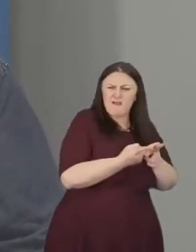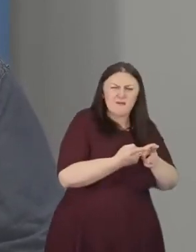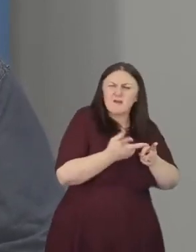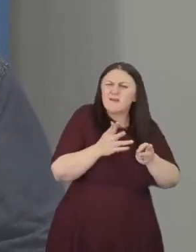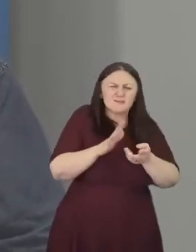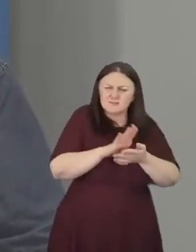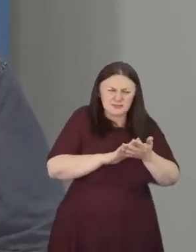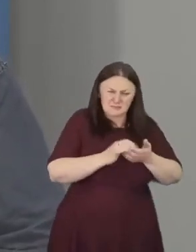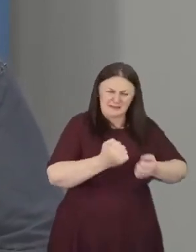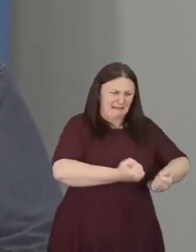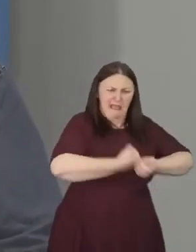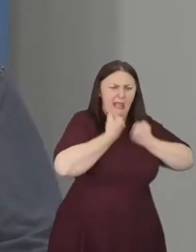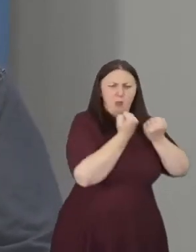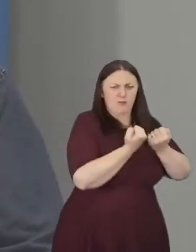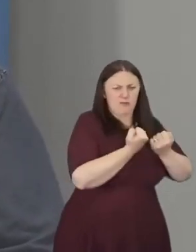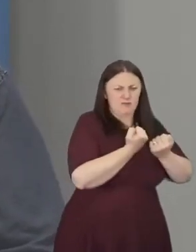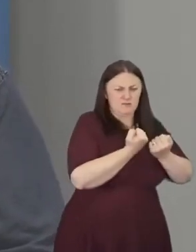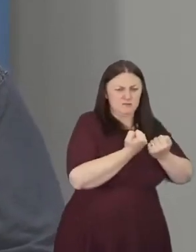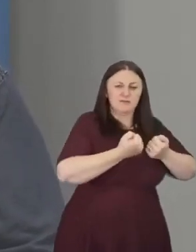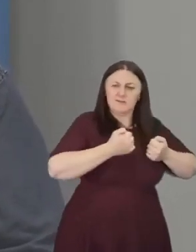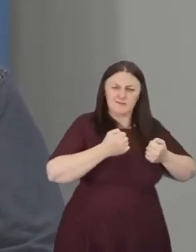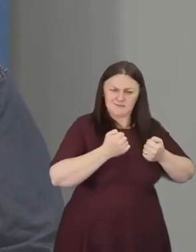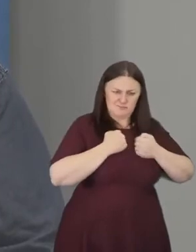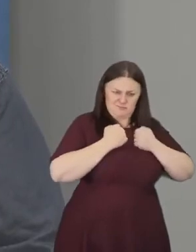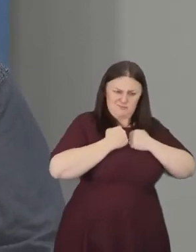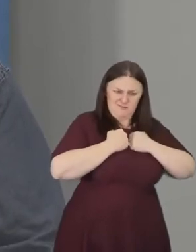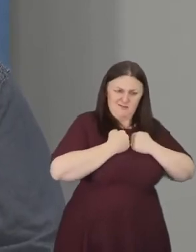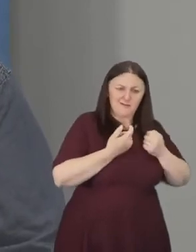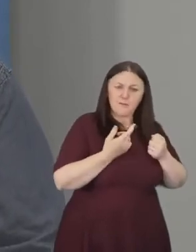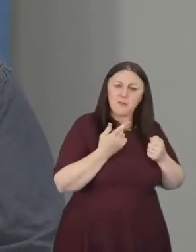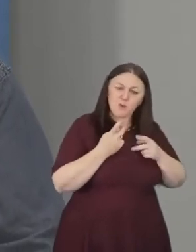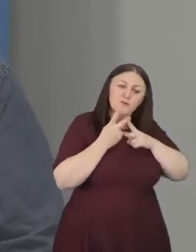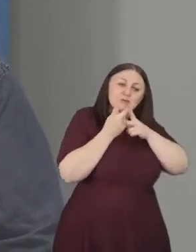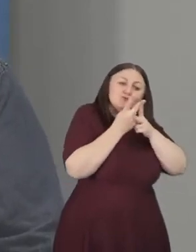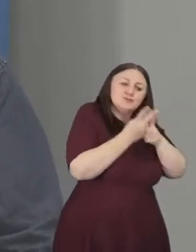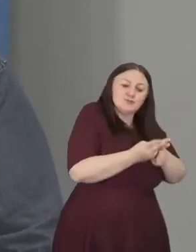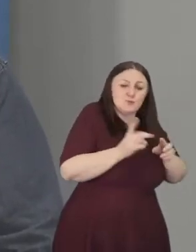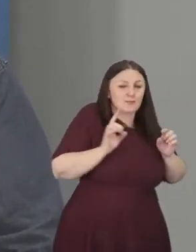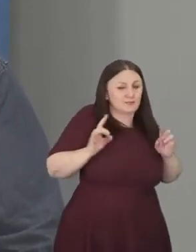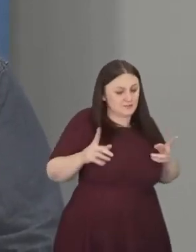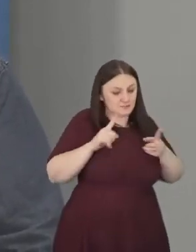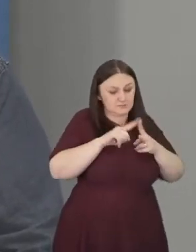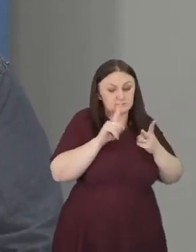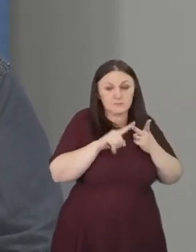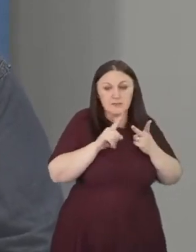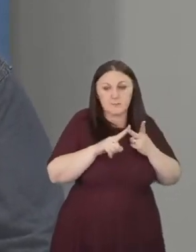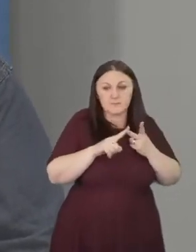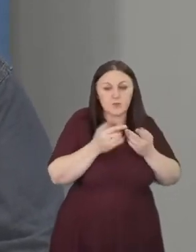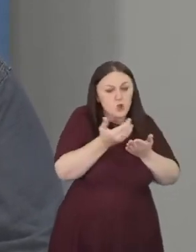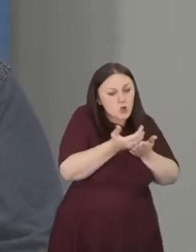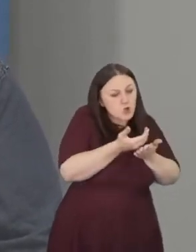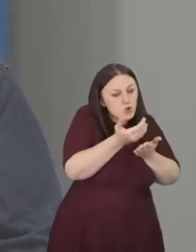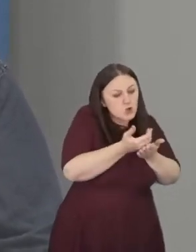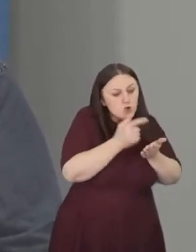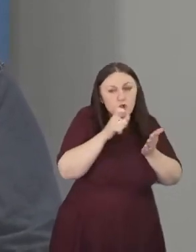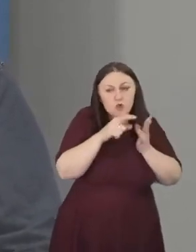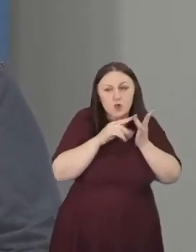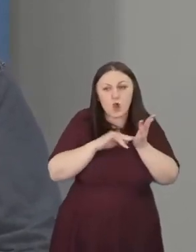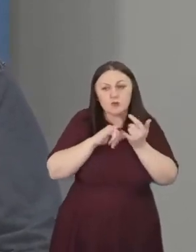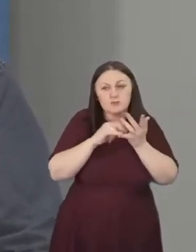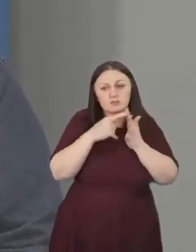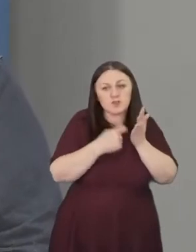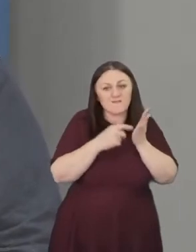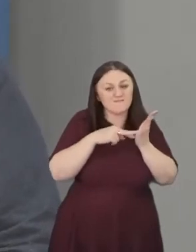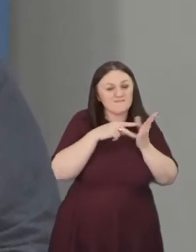We are stewards, not owners. We need to be conservationists, doing everything we can